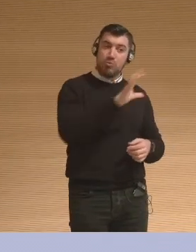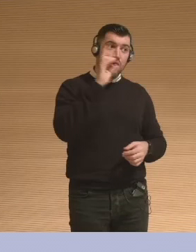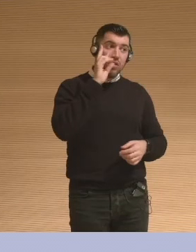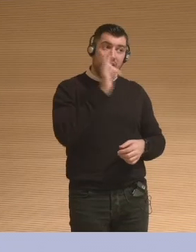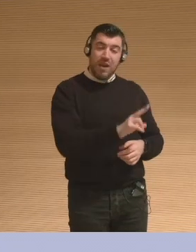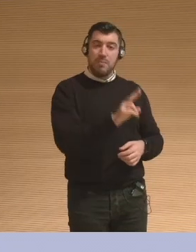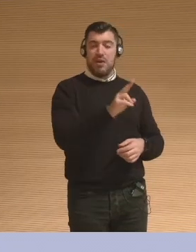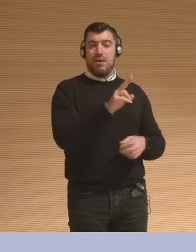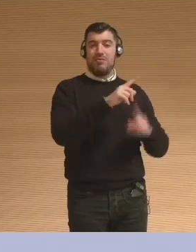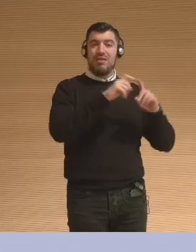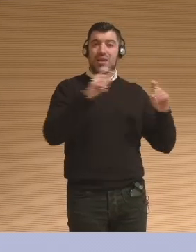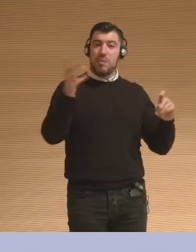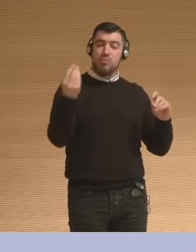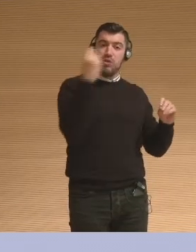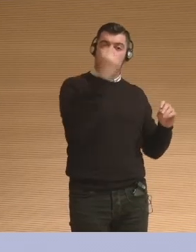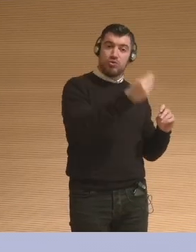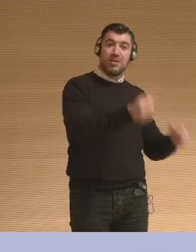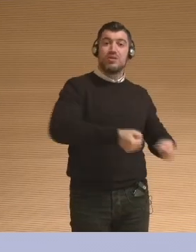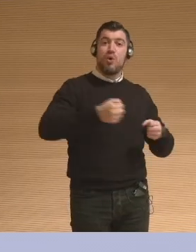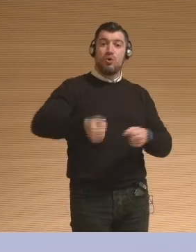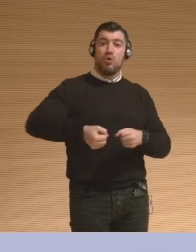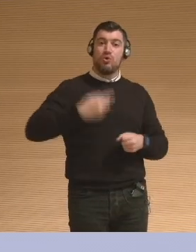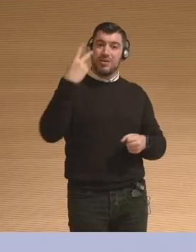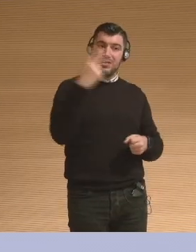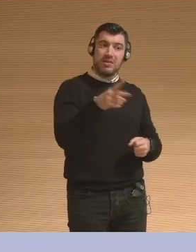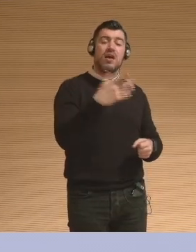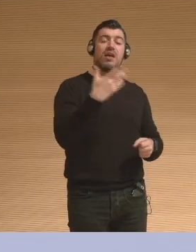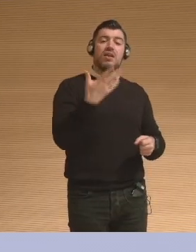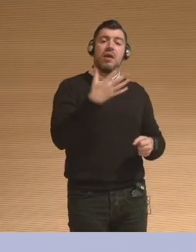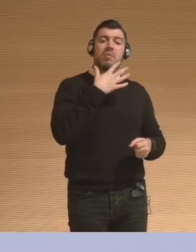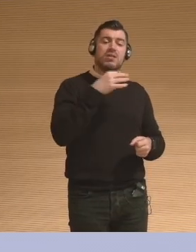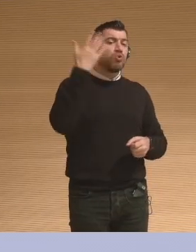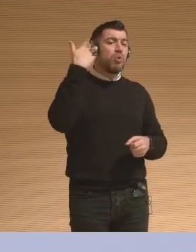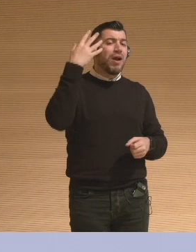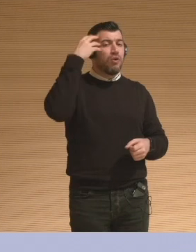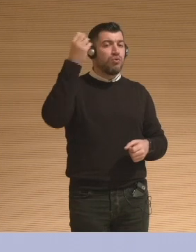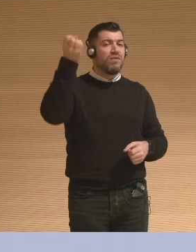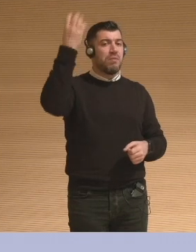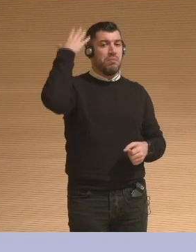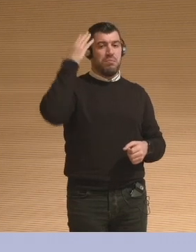Yeah. Thank you. Thank you, Brenda. Any other question?